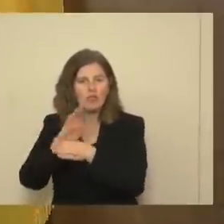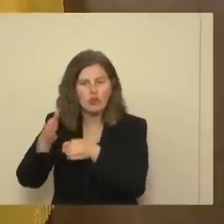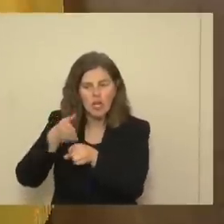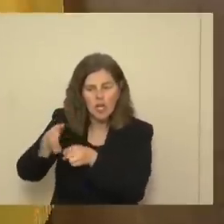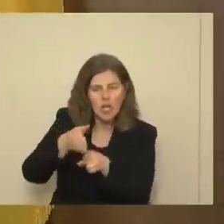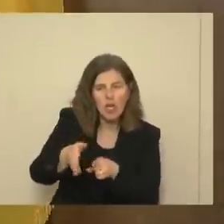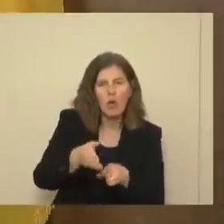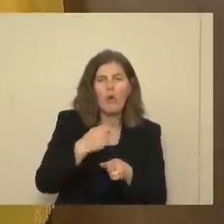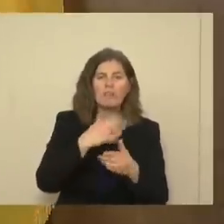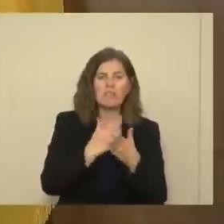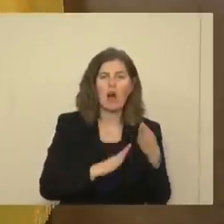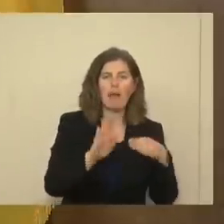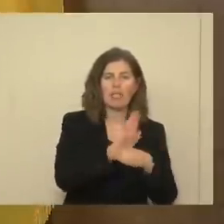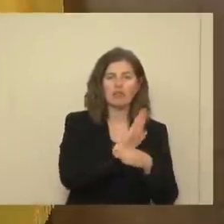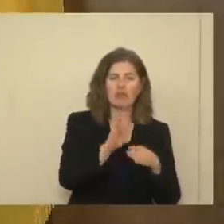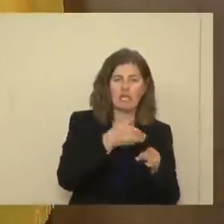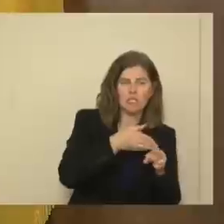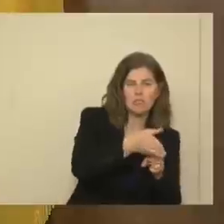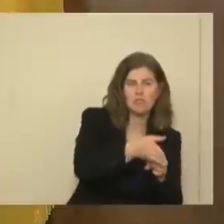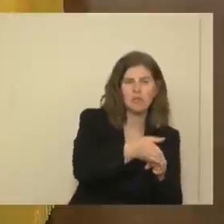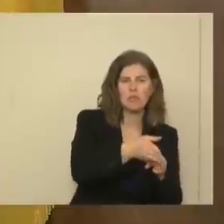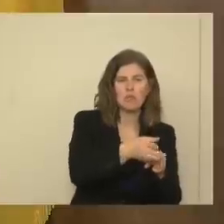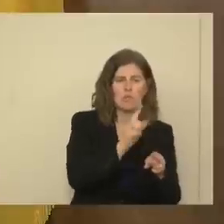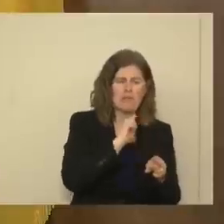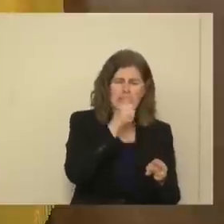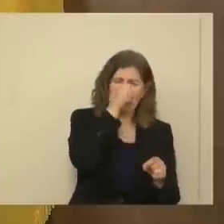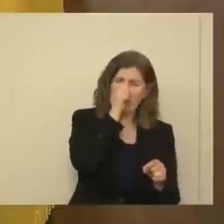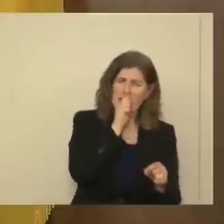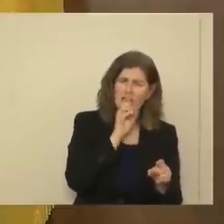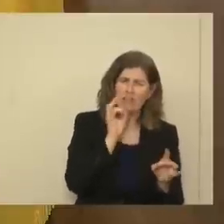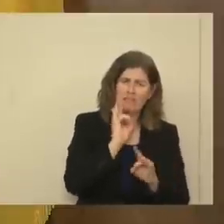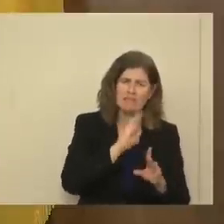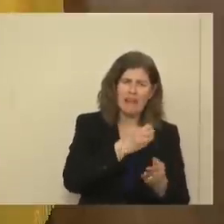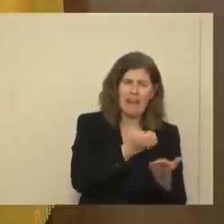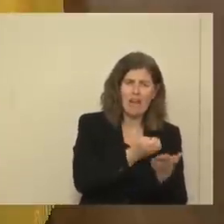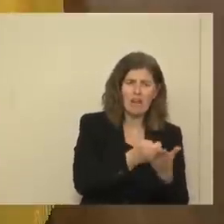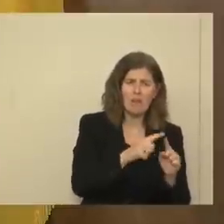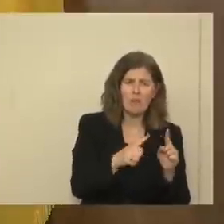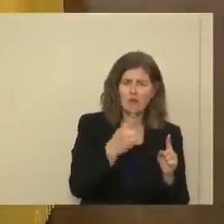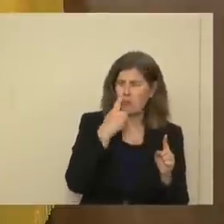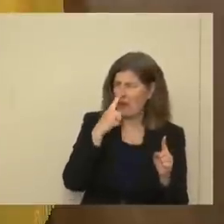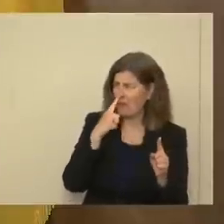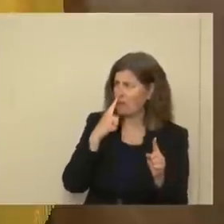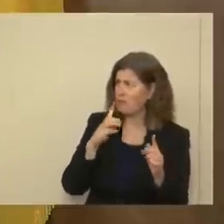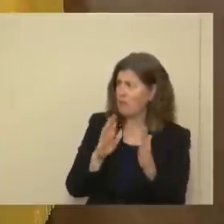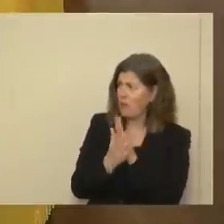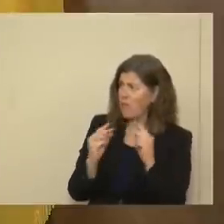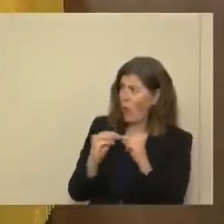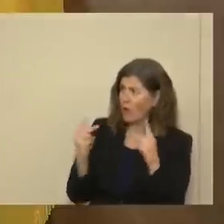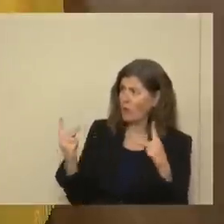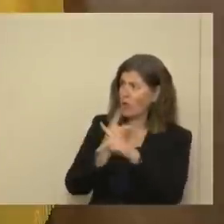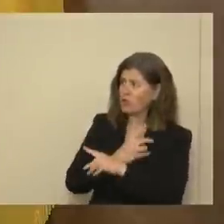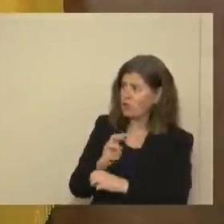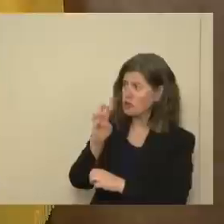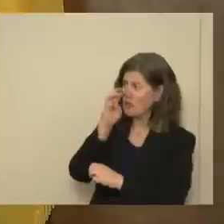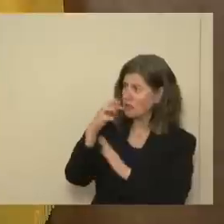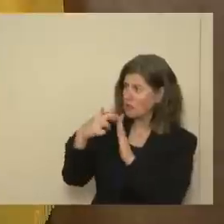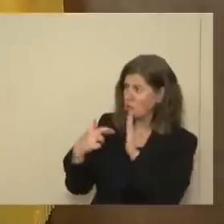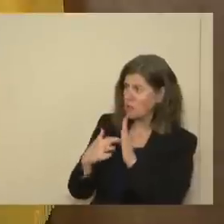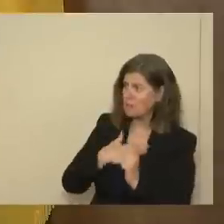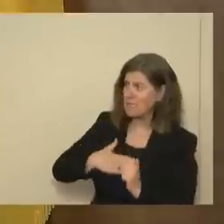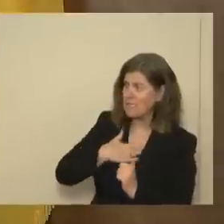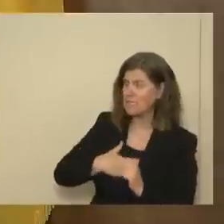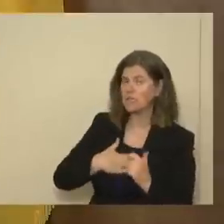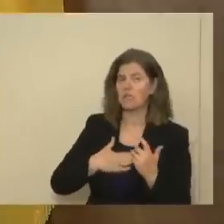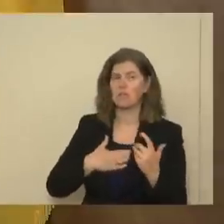We've got industries who have really suffered economically but have asked us to take even stricter standards in terms